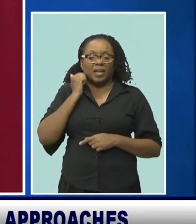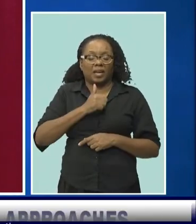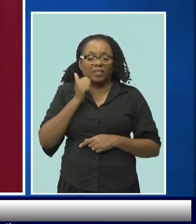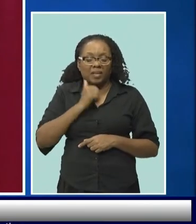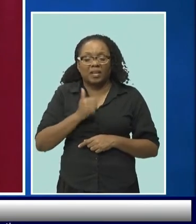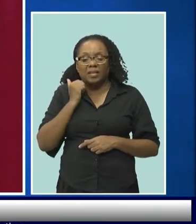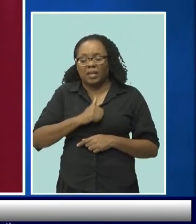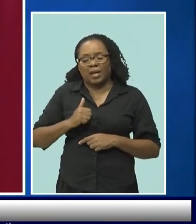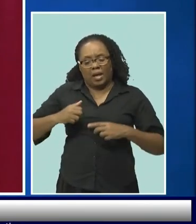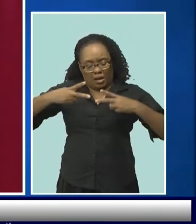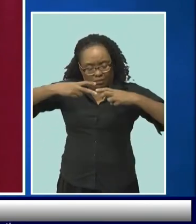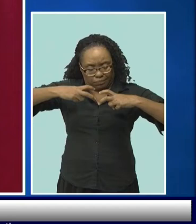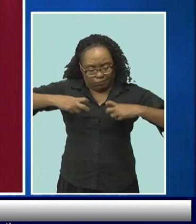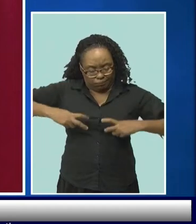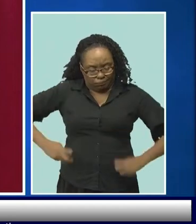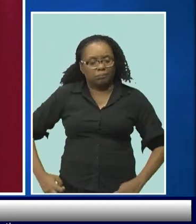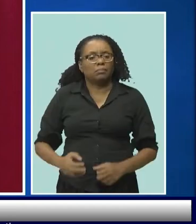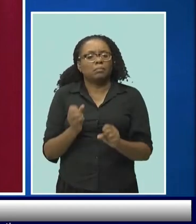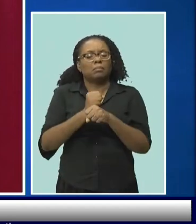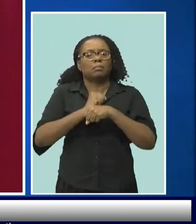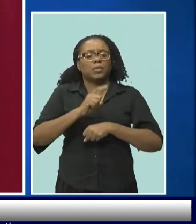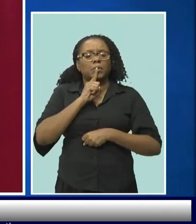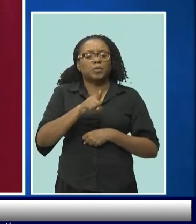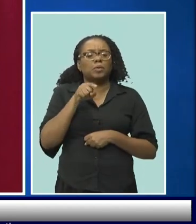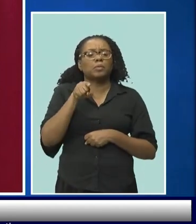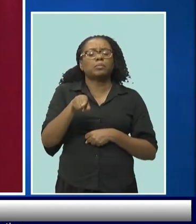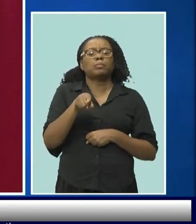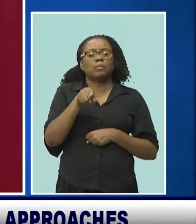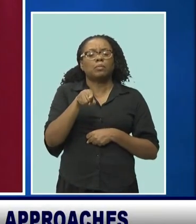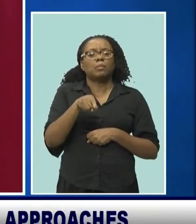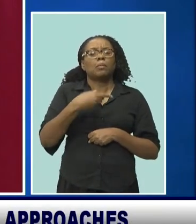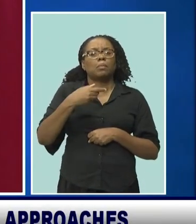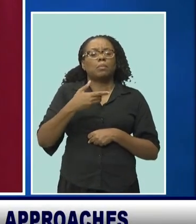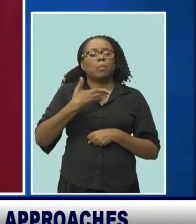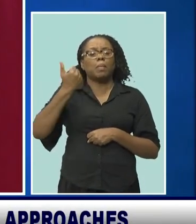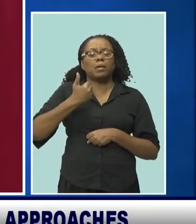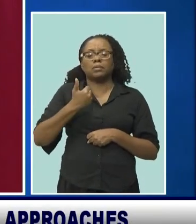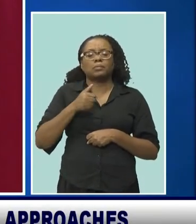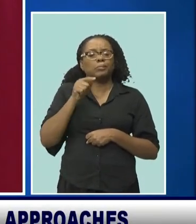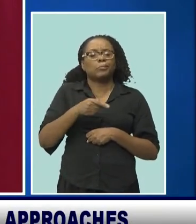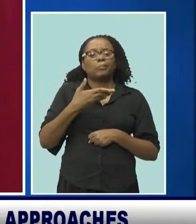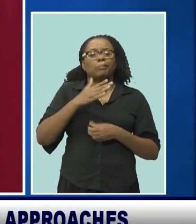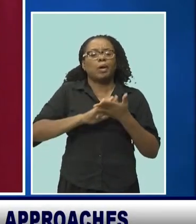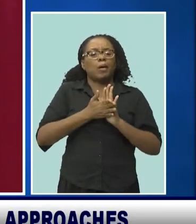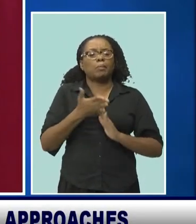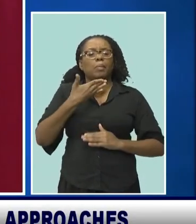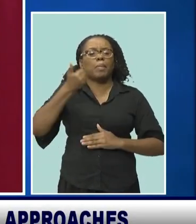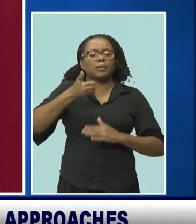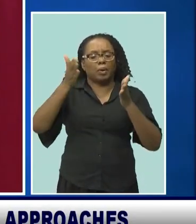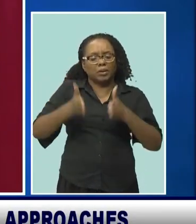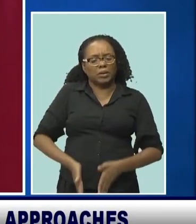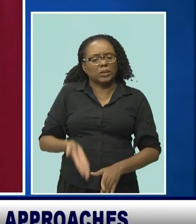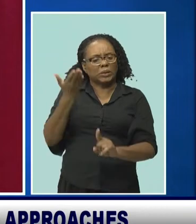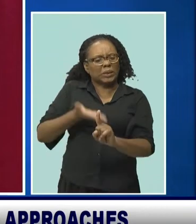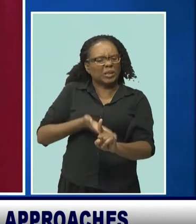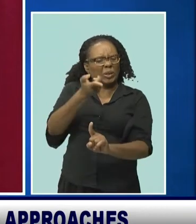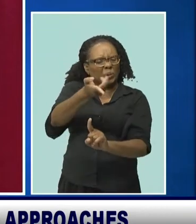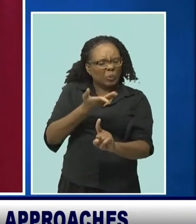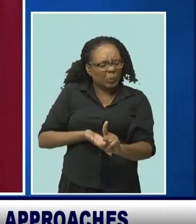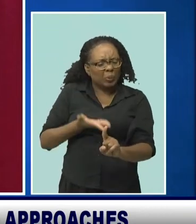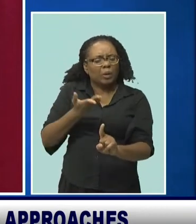to ensure that you become the very best version of yourself. But more importantly,